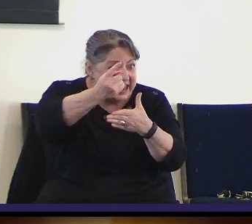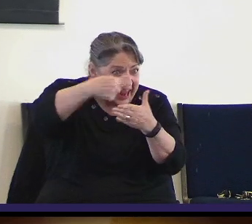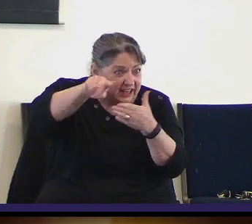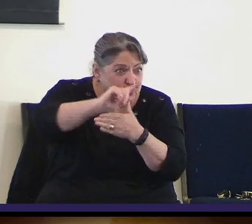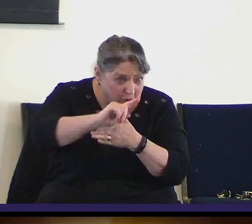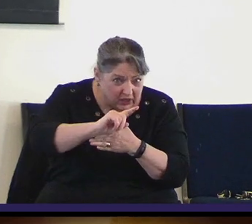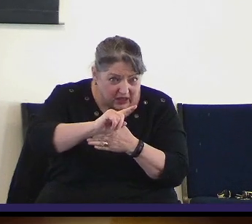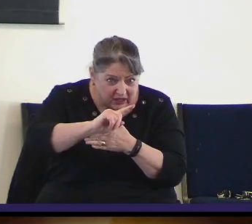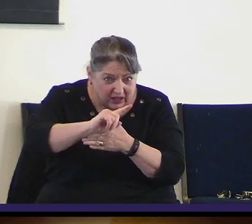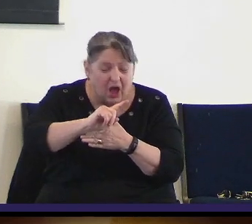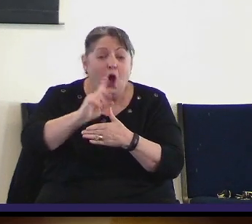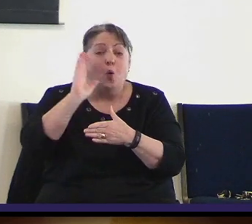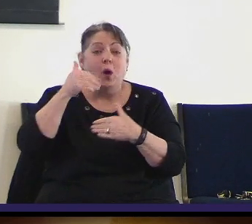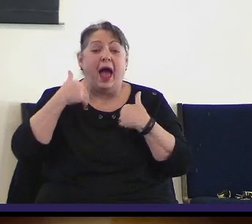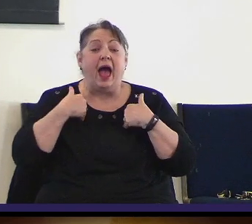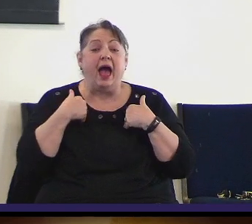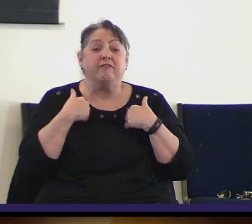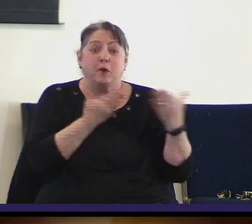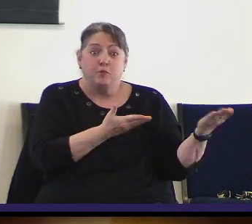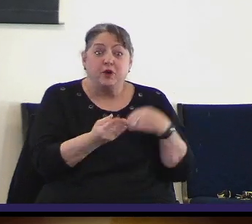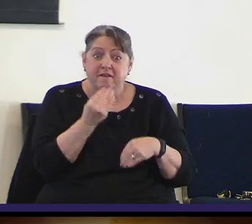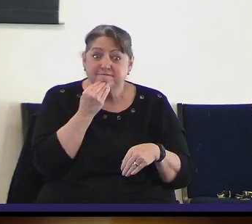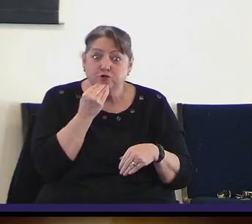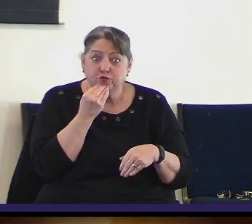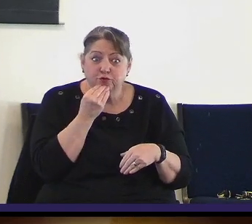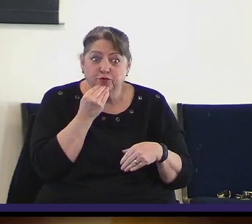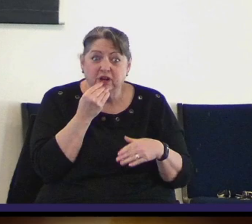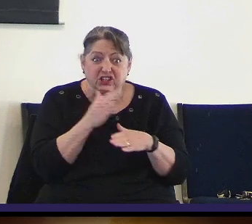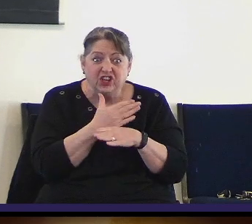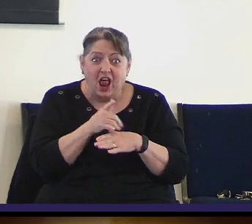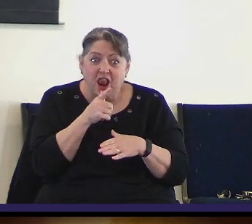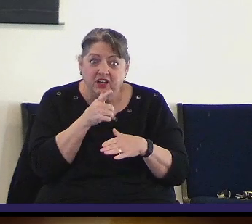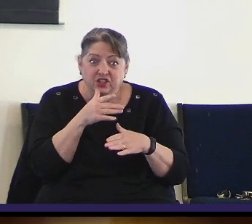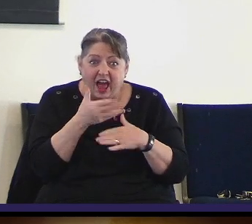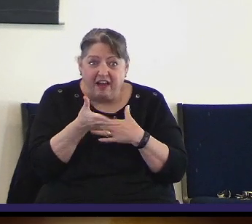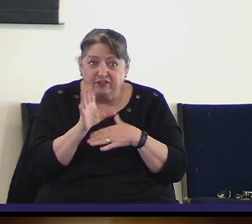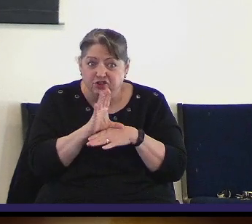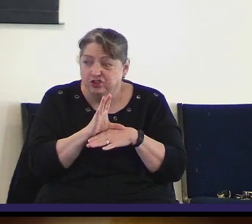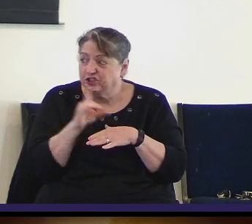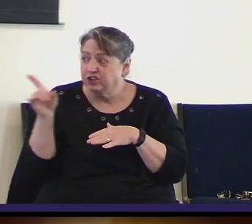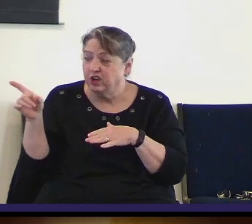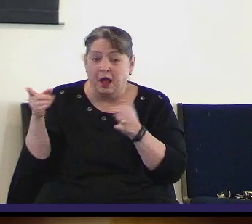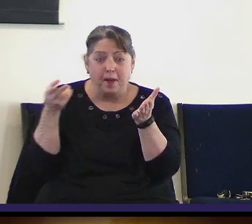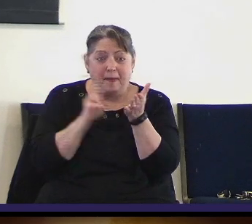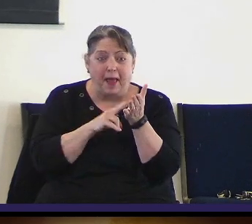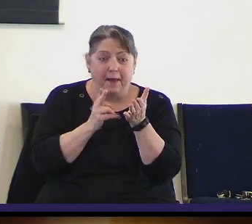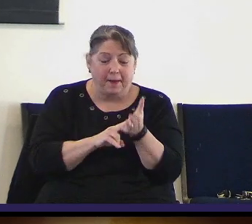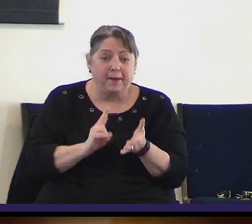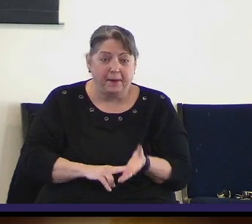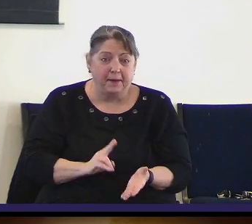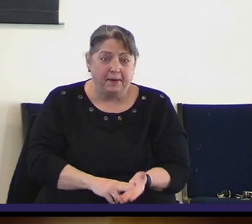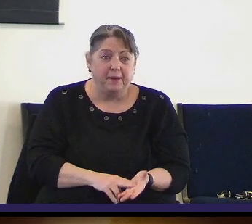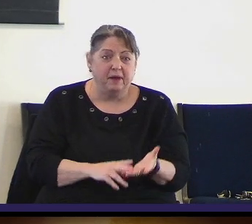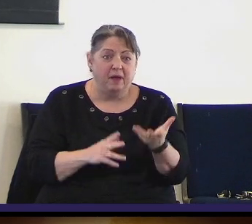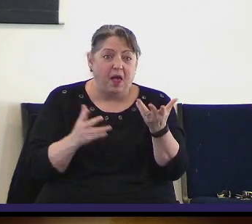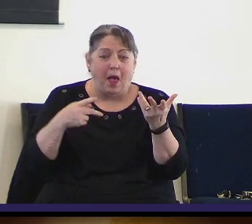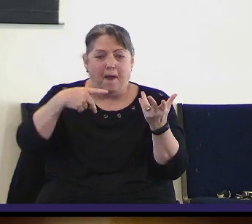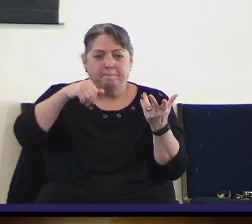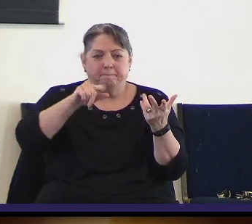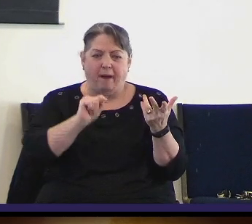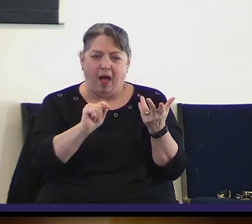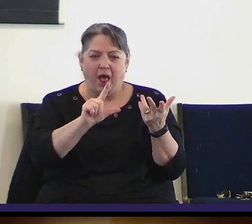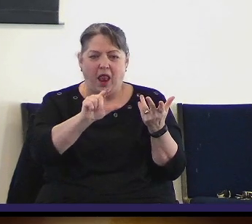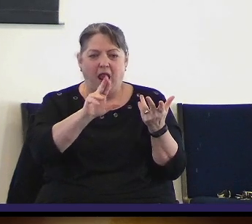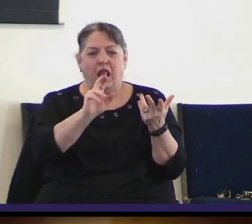pass this around. And if you're going to be here and would like to contribute something, it's a potluck. You're more than welcome